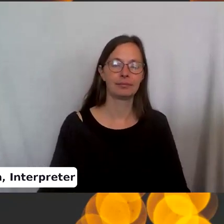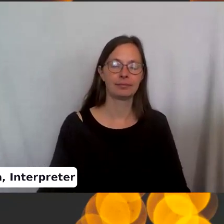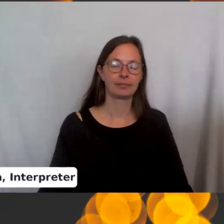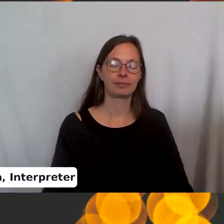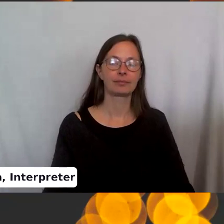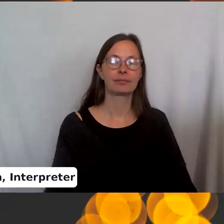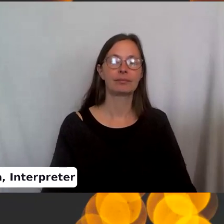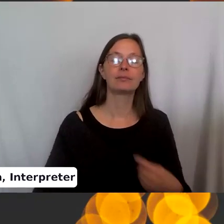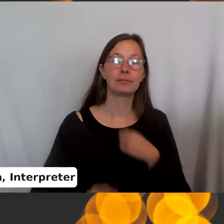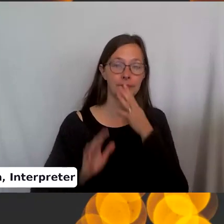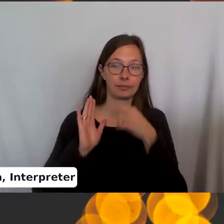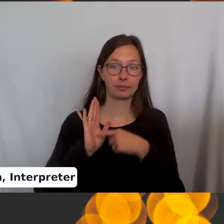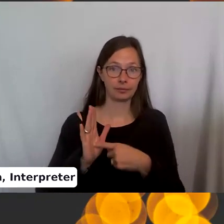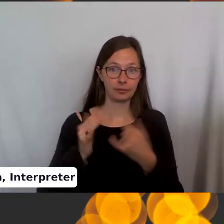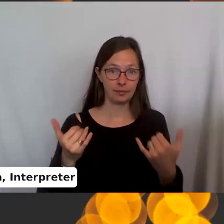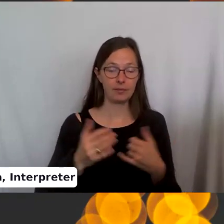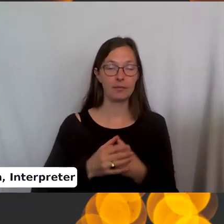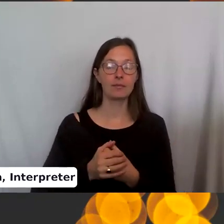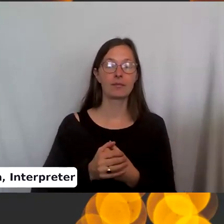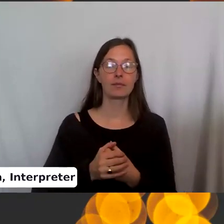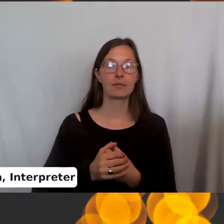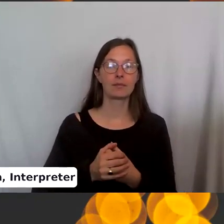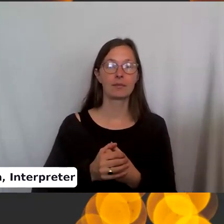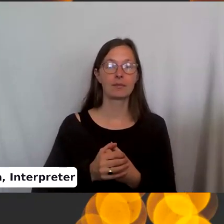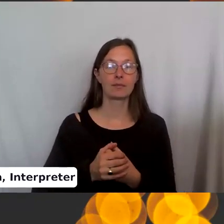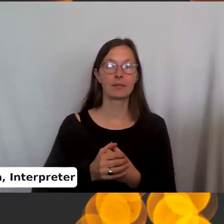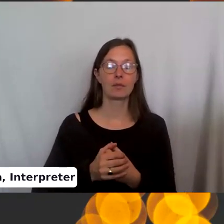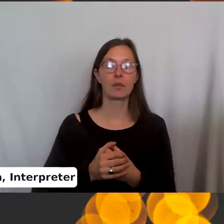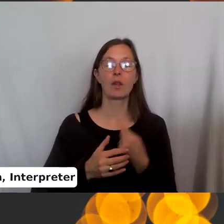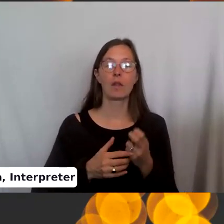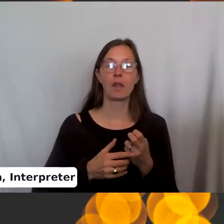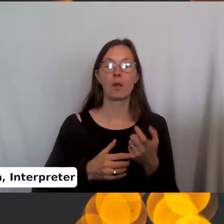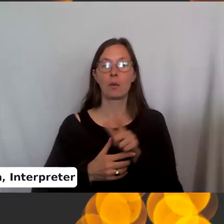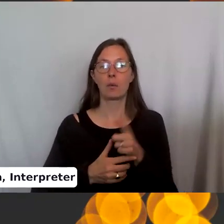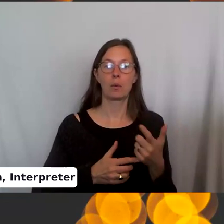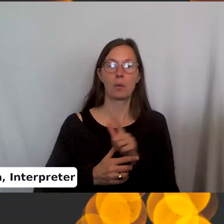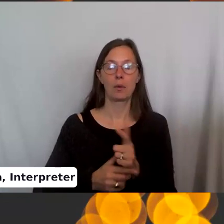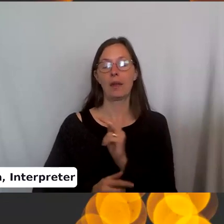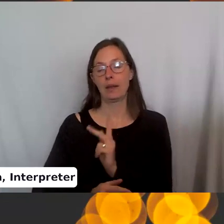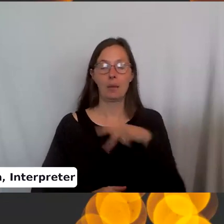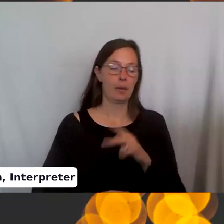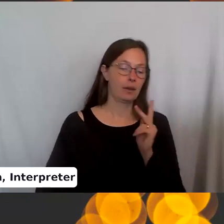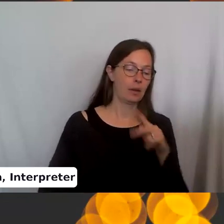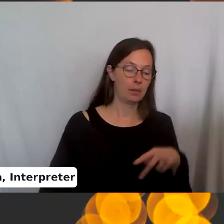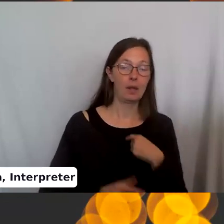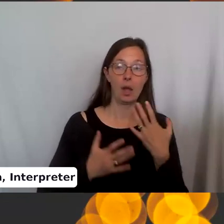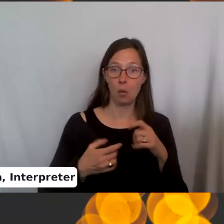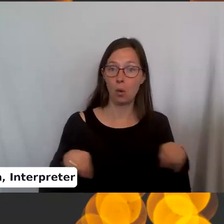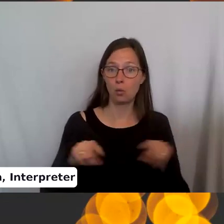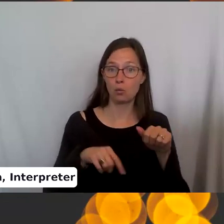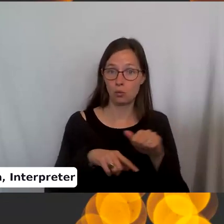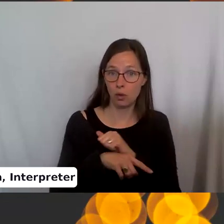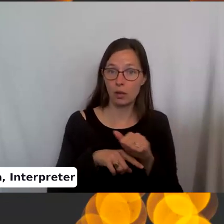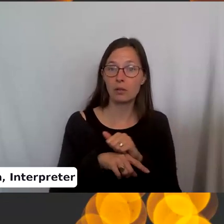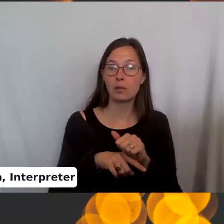So I'm going to show you now how to do the alternate stitching and things to remember. So I want you all to practice and do